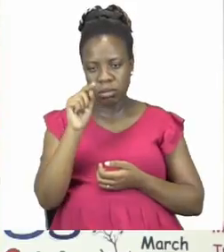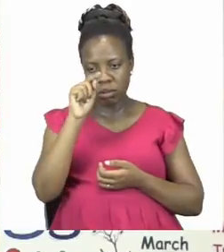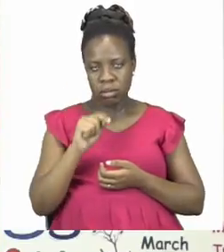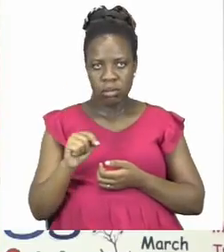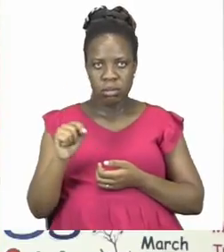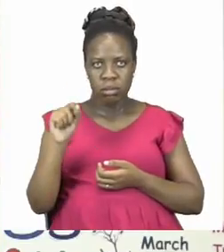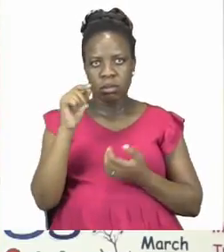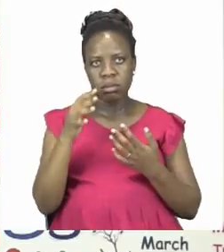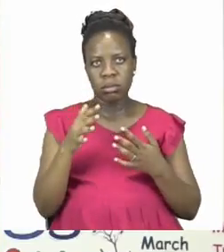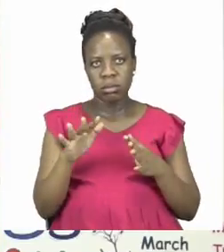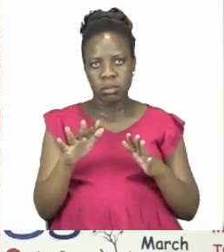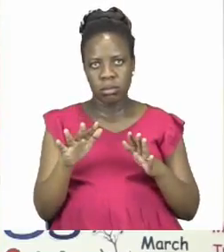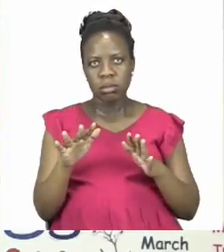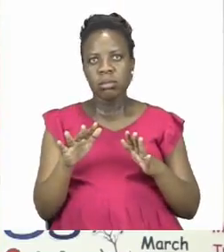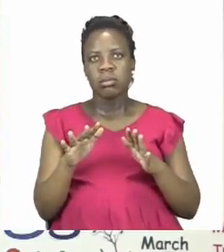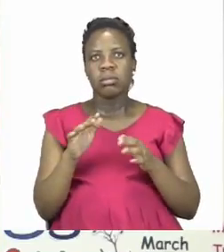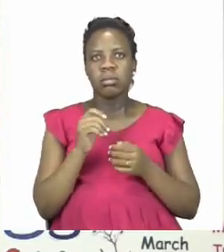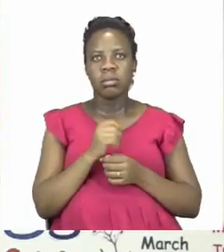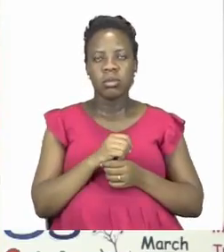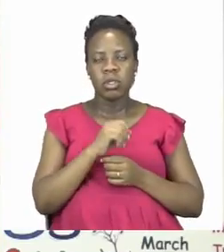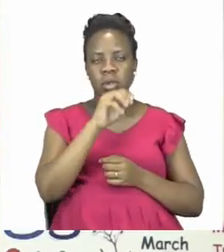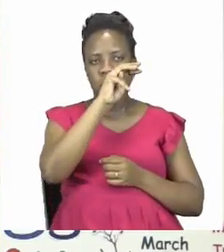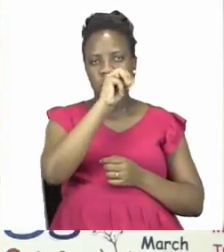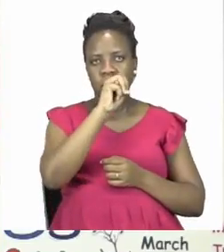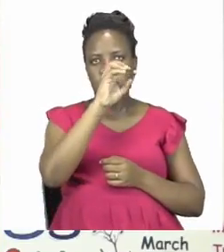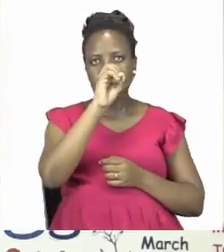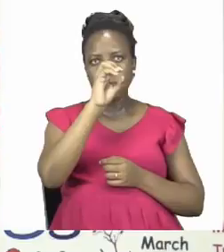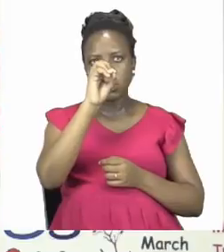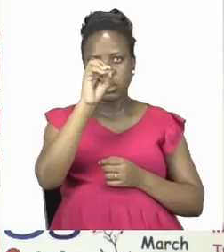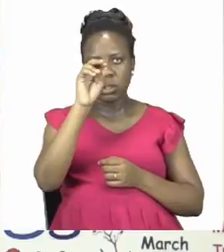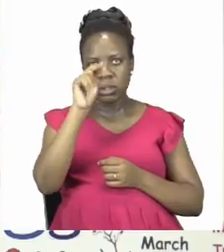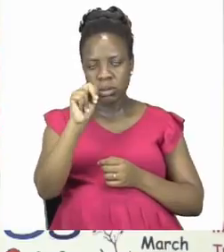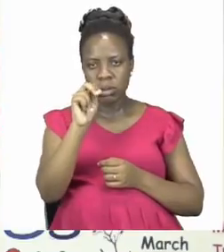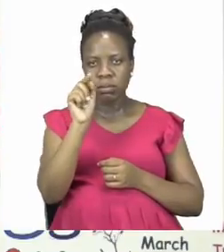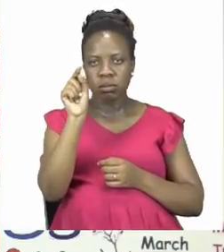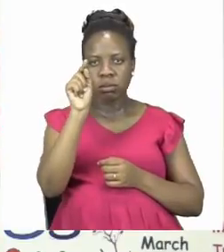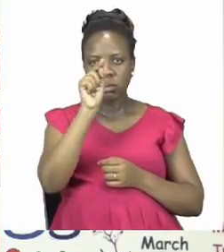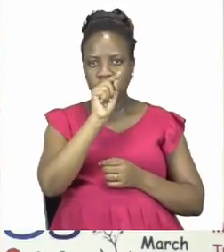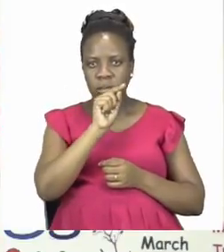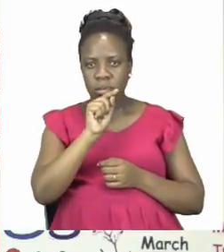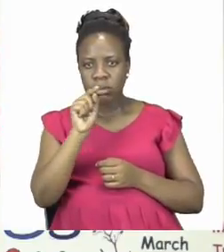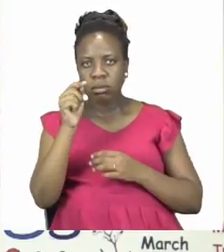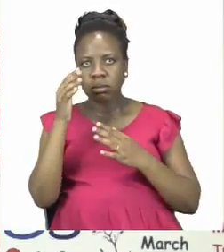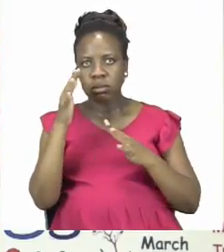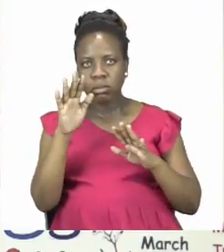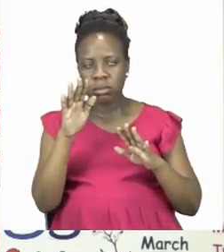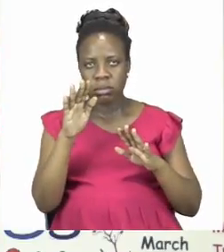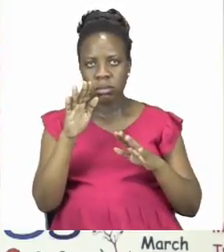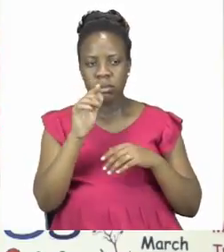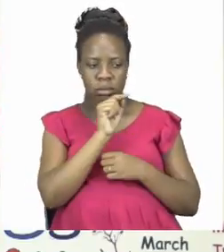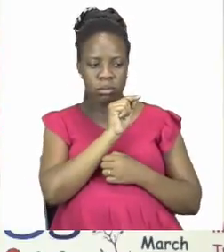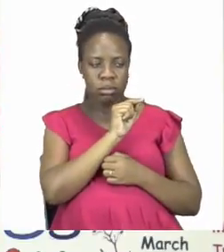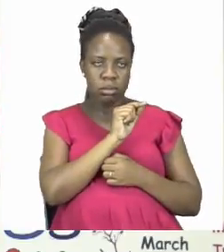Now remember everyone when or once you have found a word in your word search and you have circled it then you